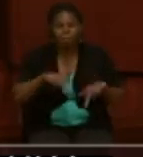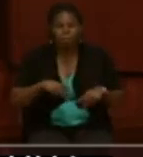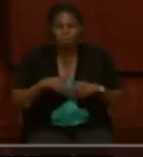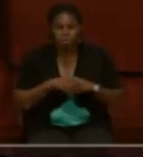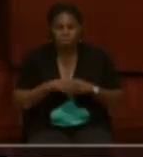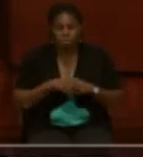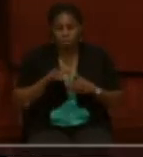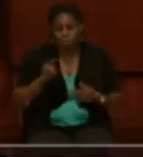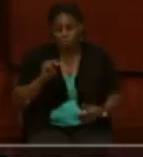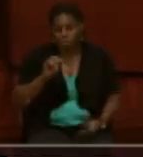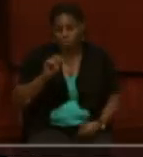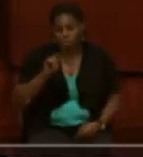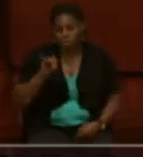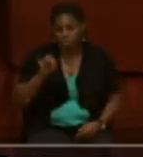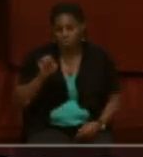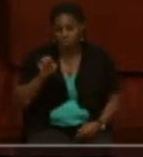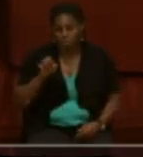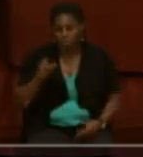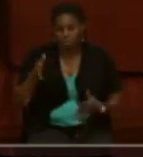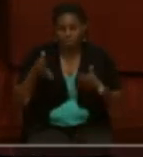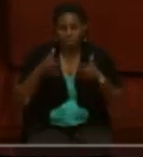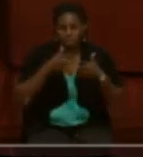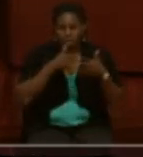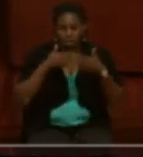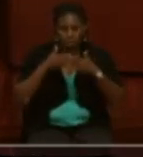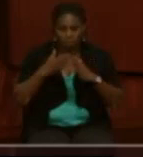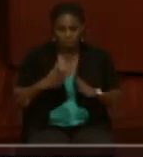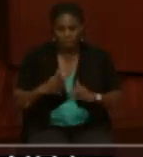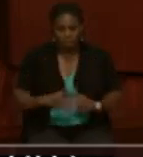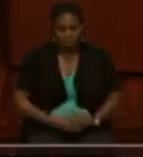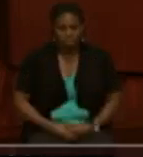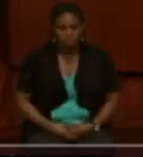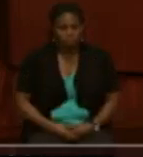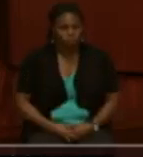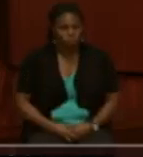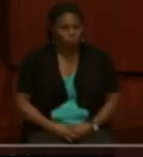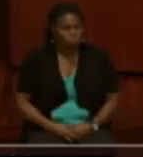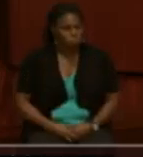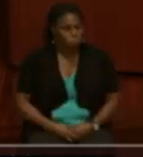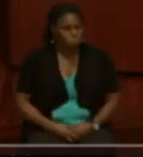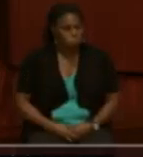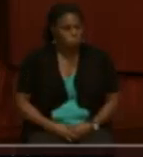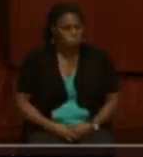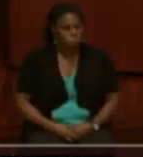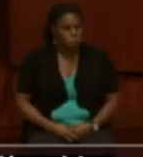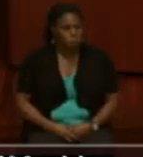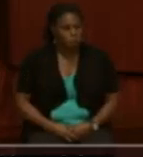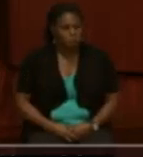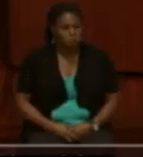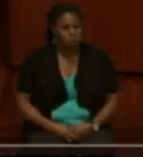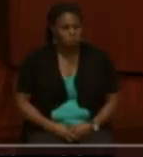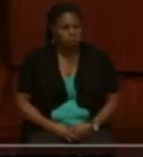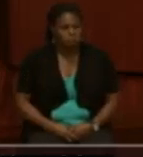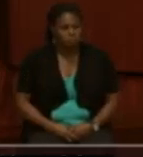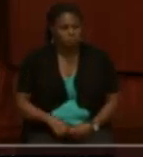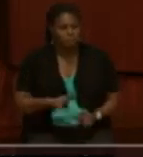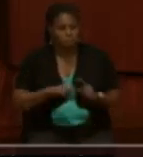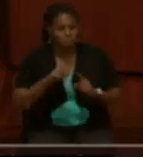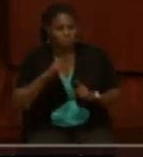being a Native American, but it may not be in the US color troop service record. But no, it's a great question.